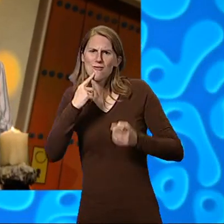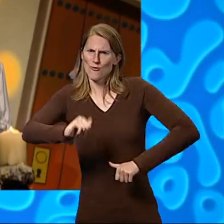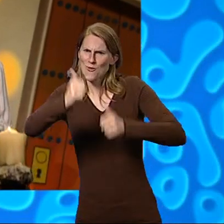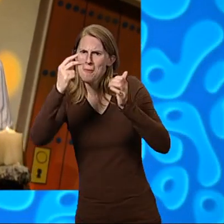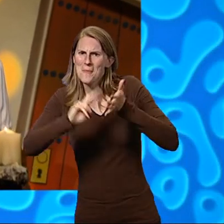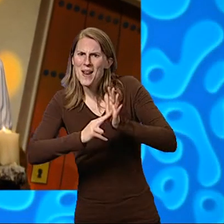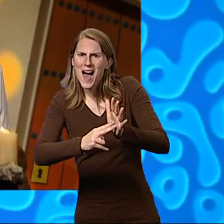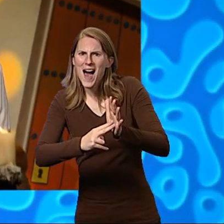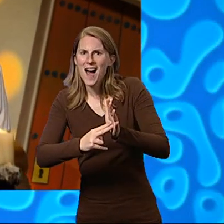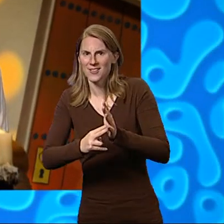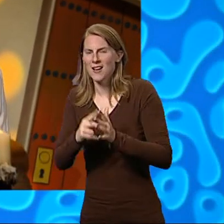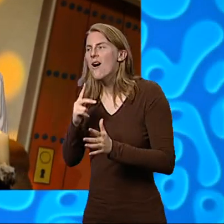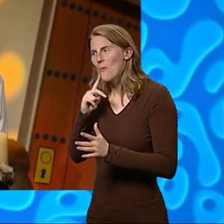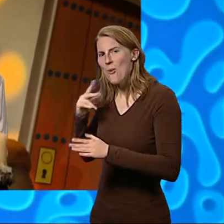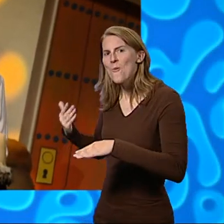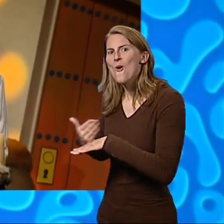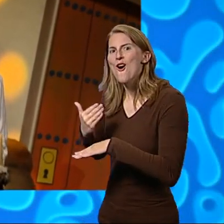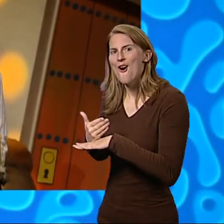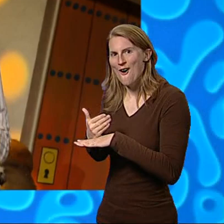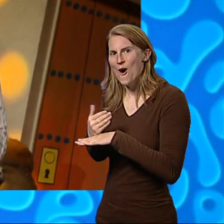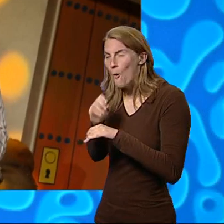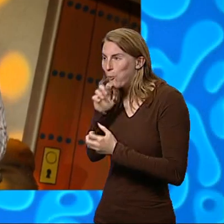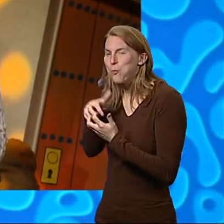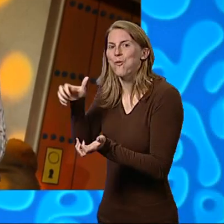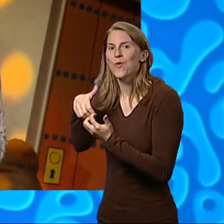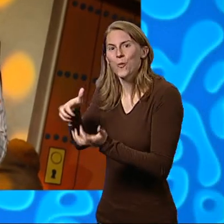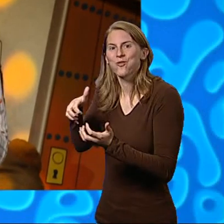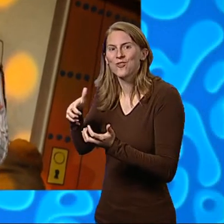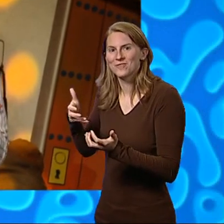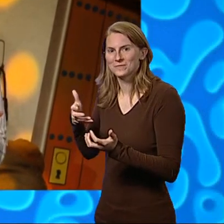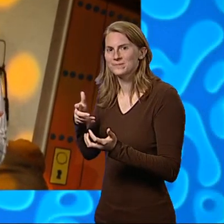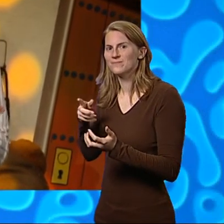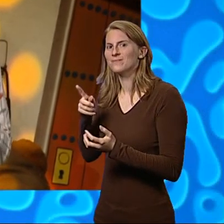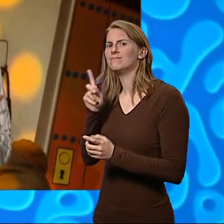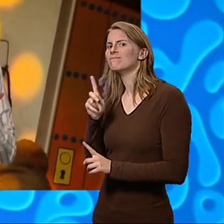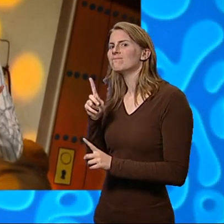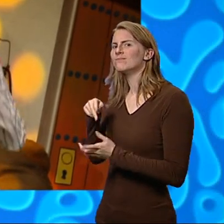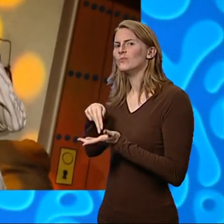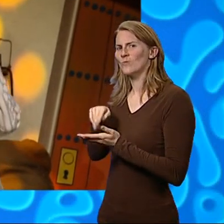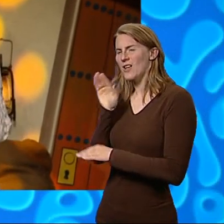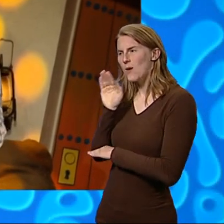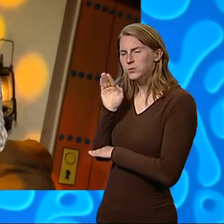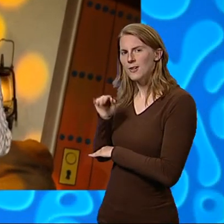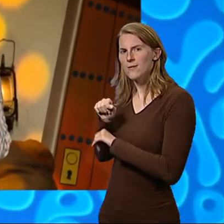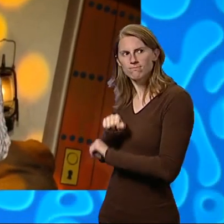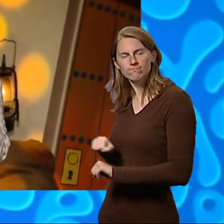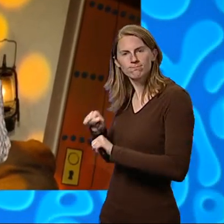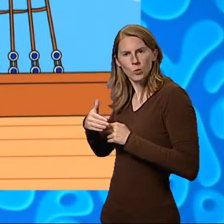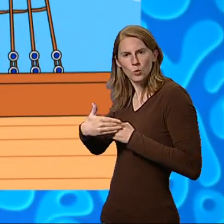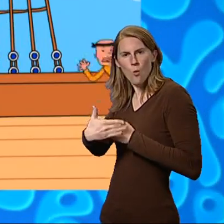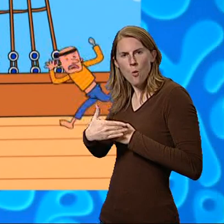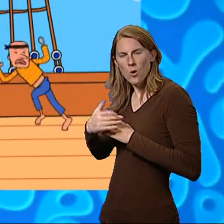work. Woof, went Jazz. So they stood outside the headteacher's door and yelled, fire,